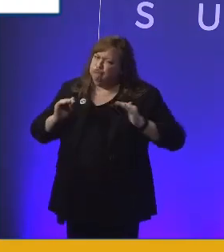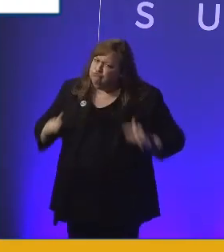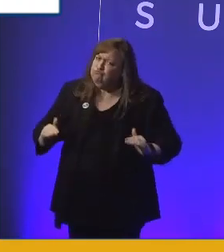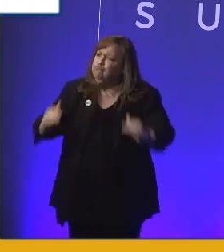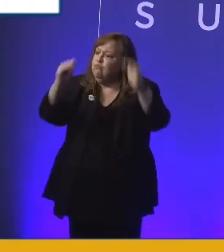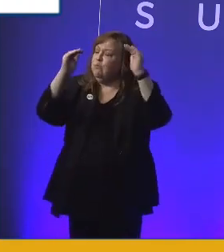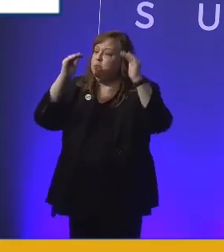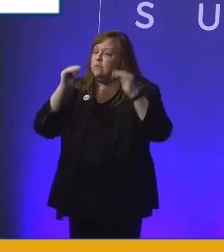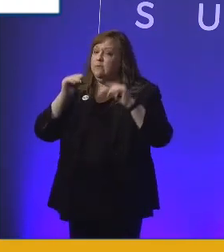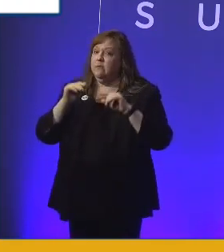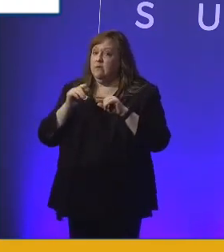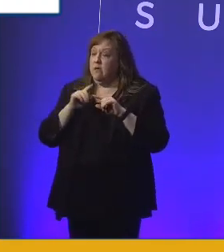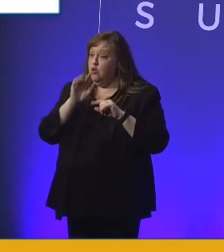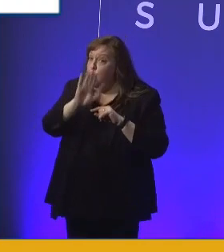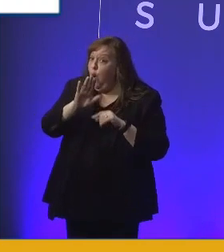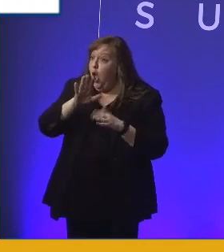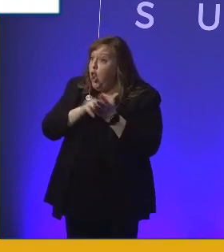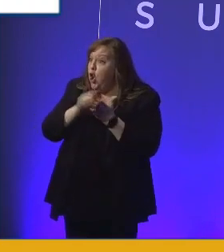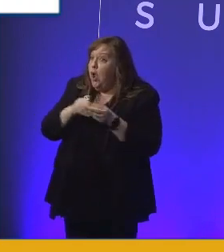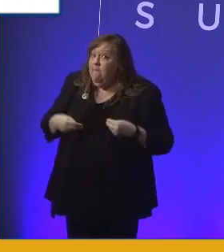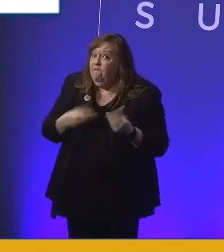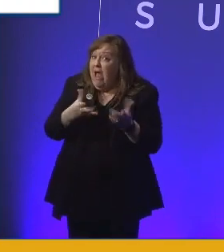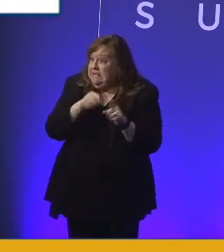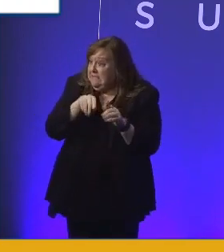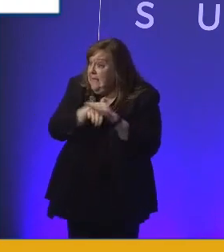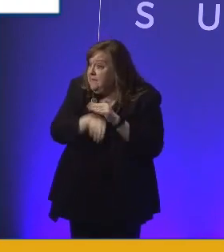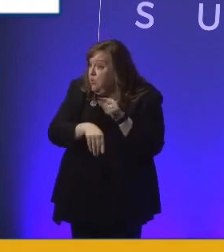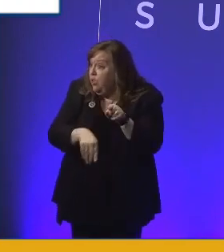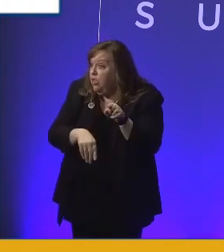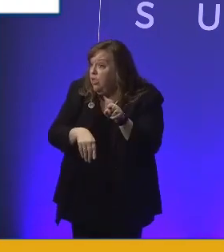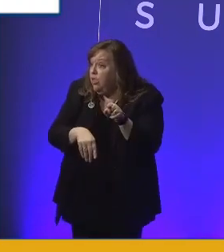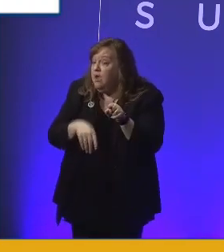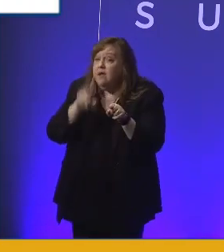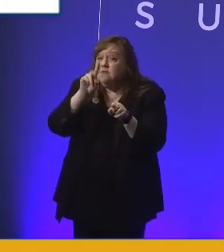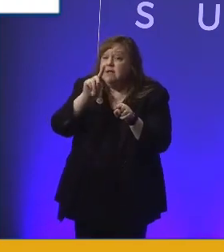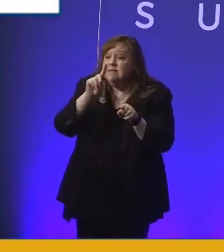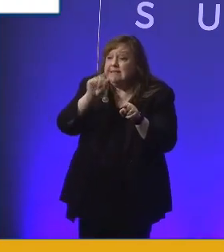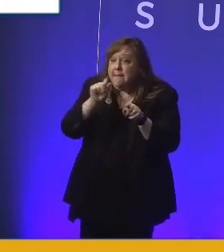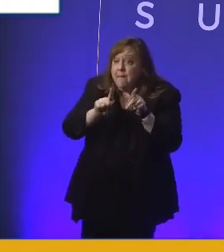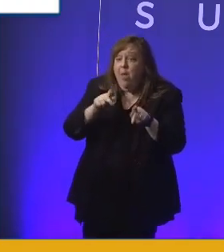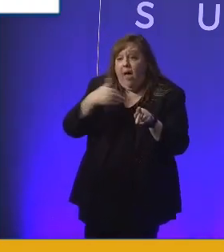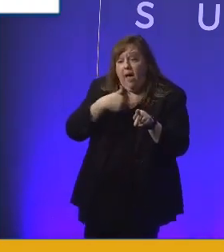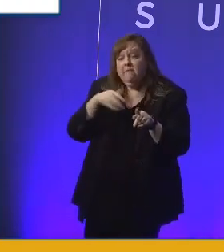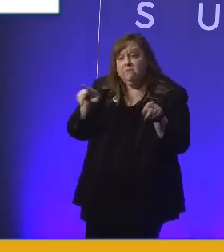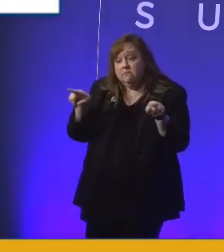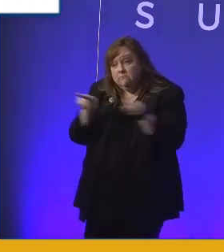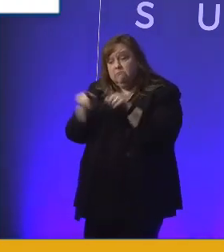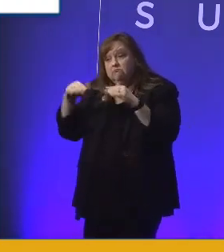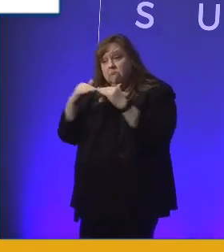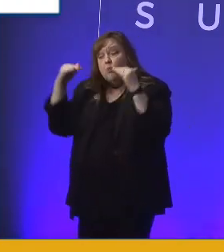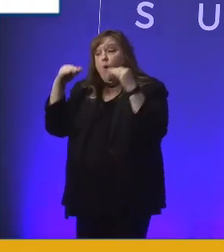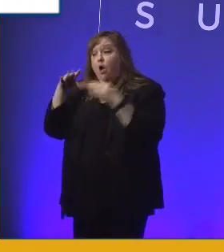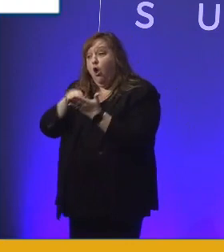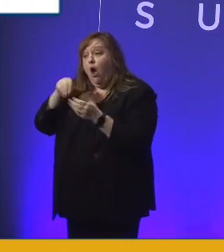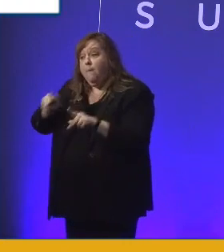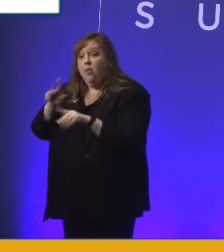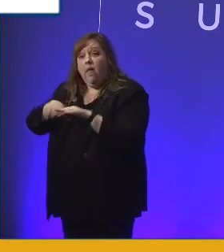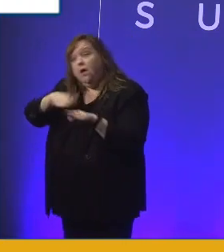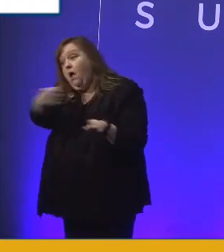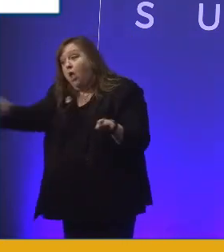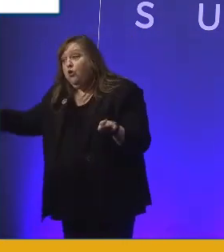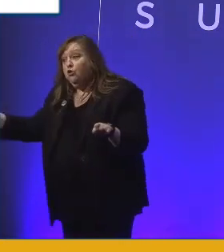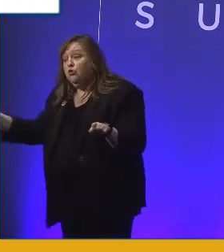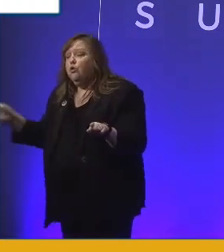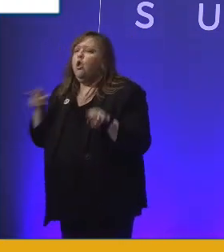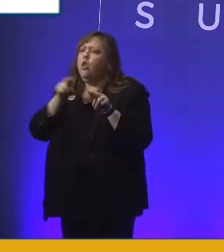But is that learning accessible? Do people with disabilities have the same learning opportunities as everybody else in the organization? Look at our employee resource